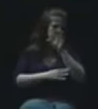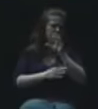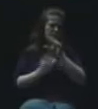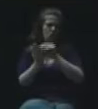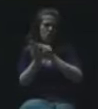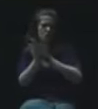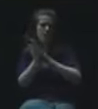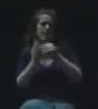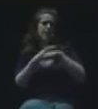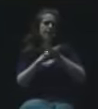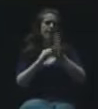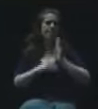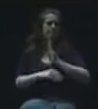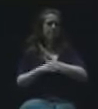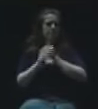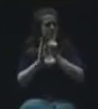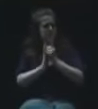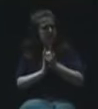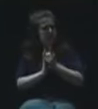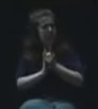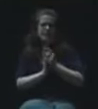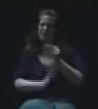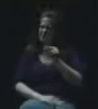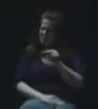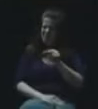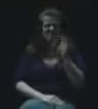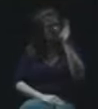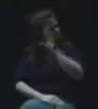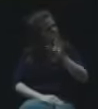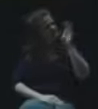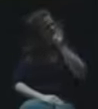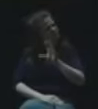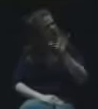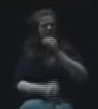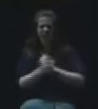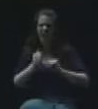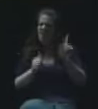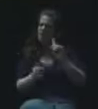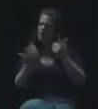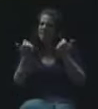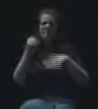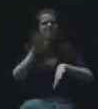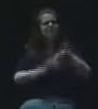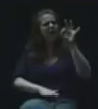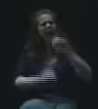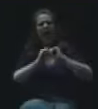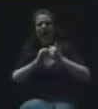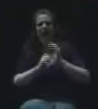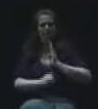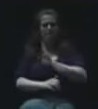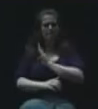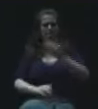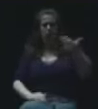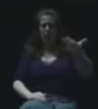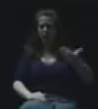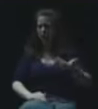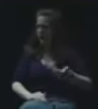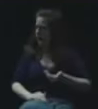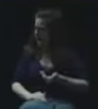board minutes and searched everywhere to try to find out how the board had hired a